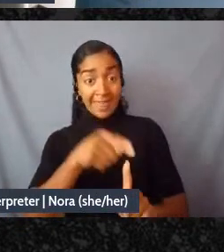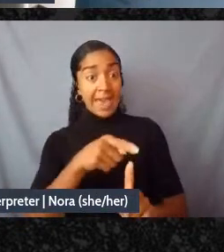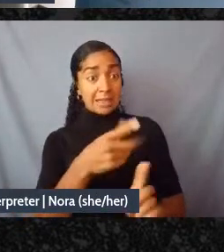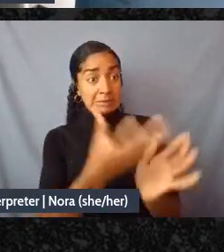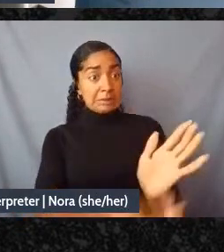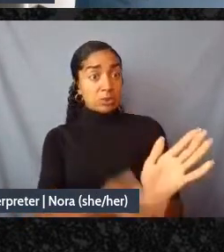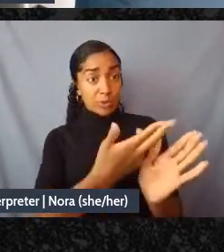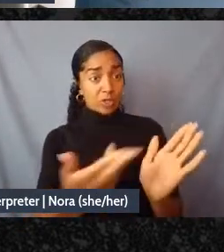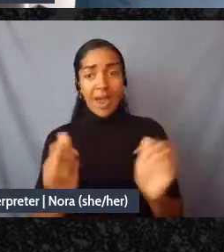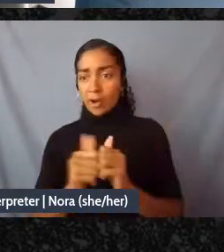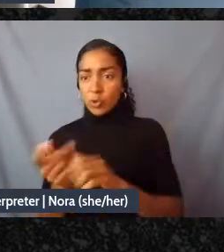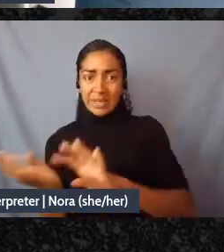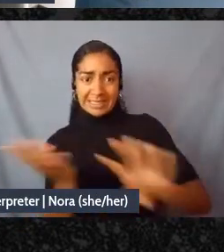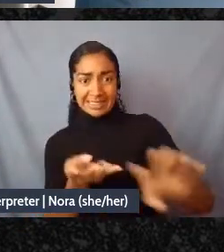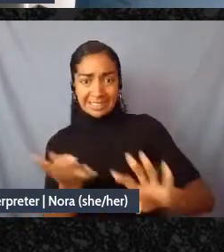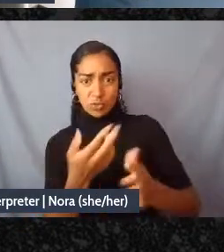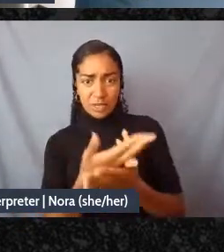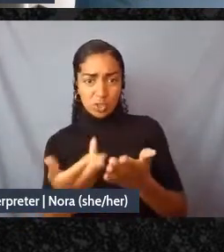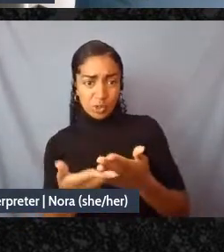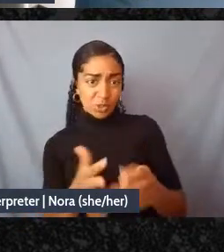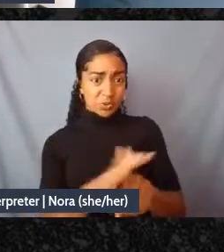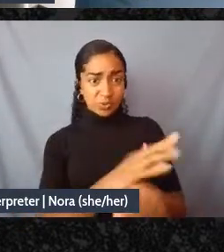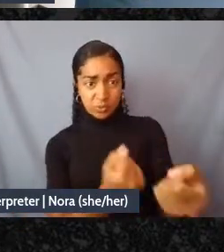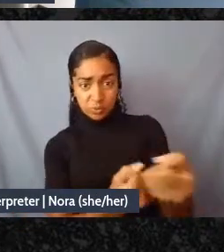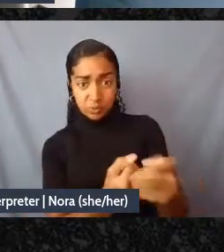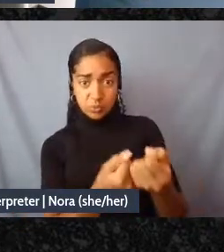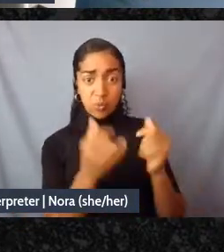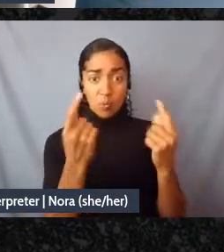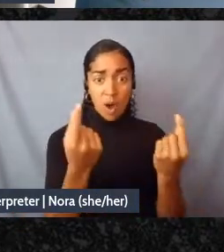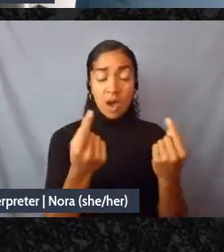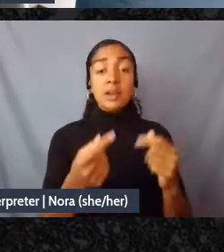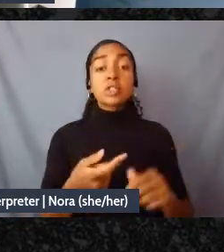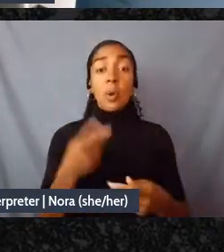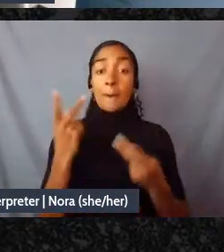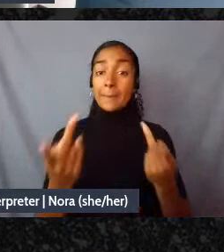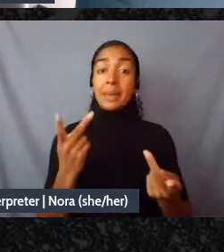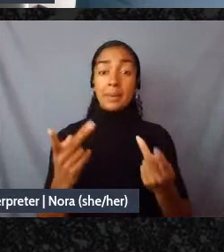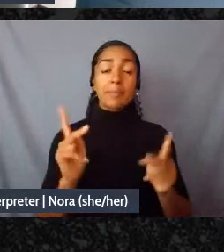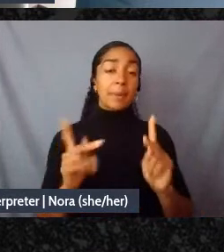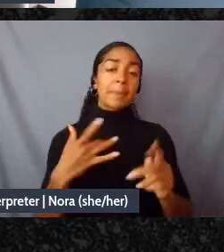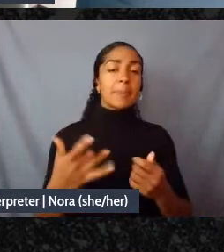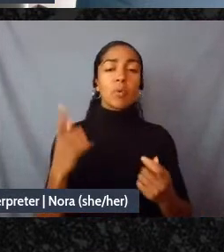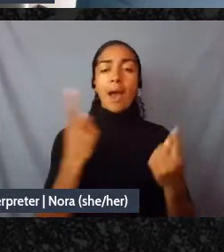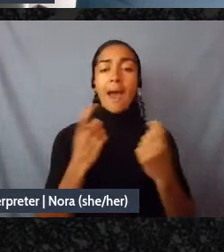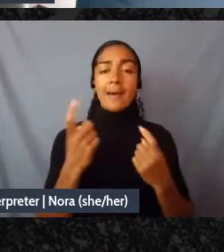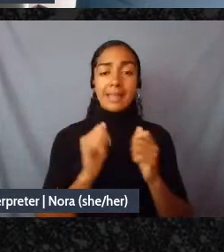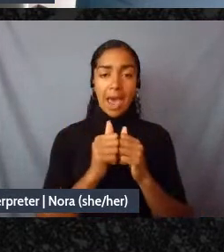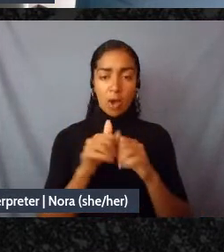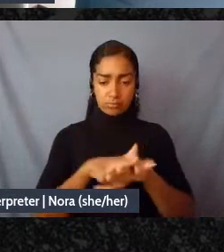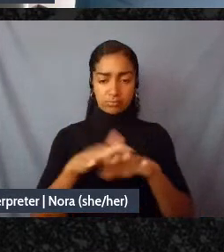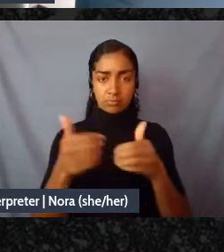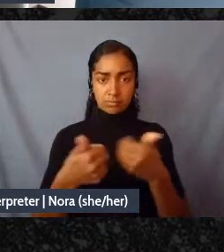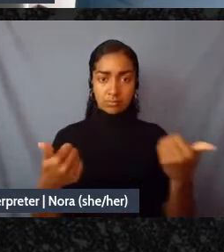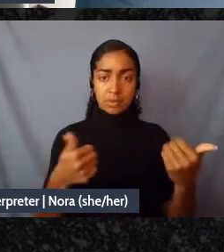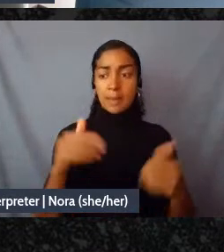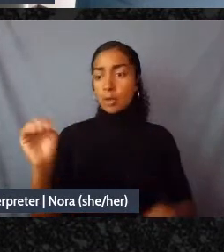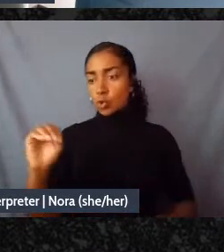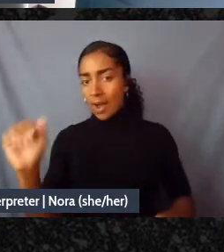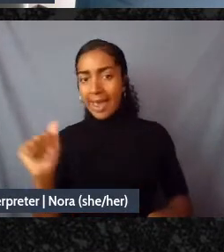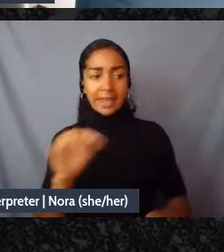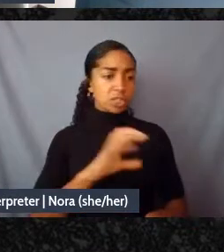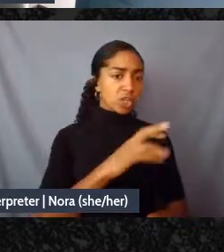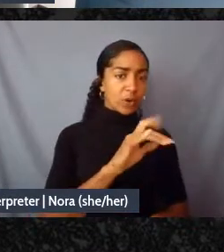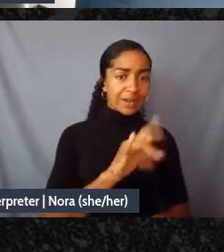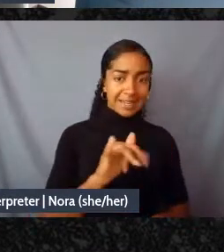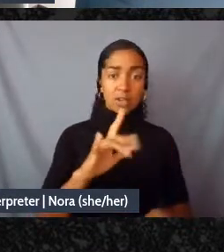questions like what's the distinction between mutual aid and charity in conditions where we're talking about communities in crisis and